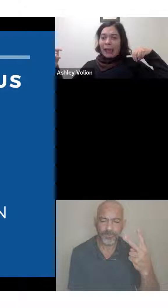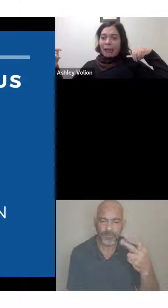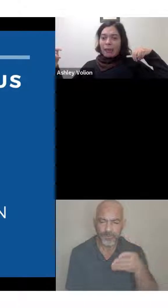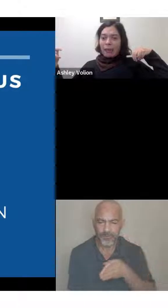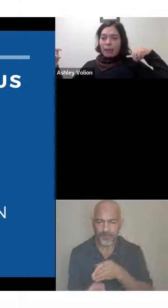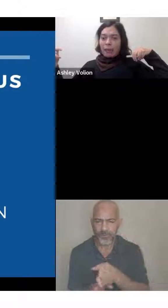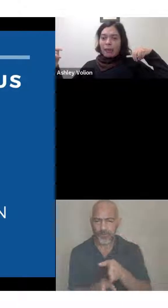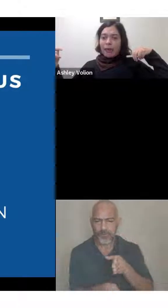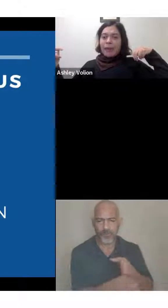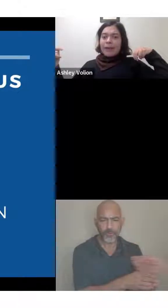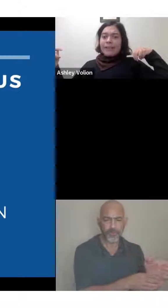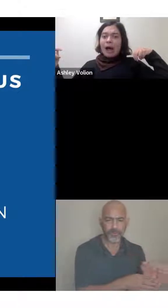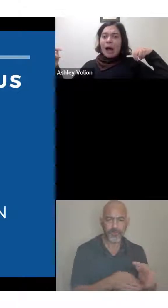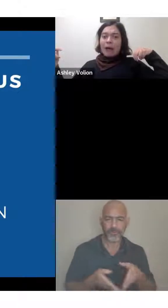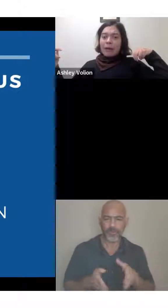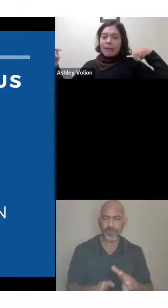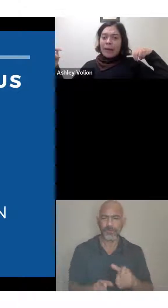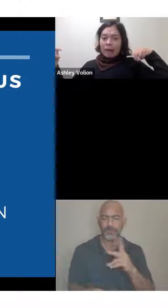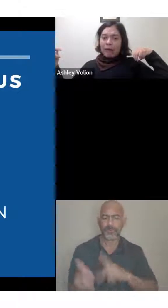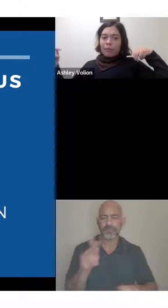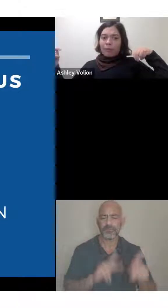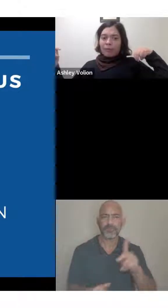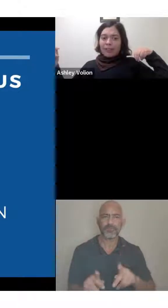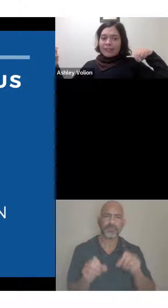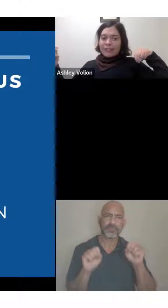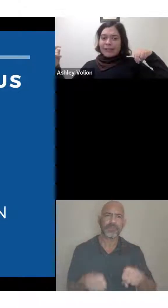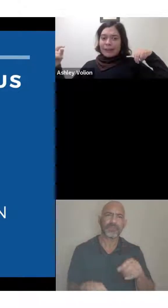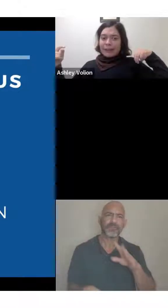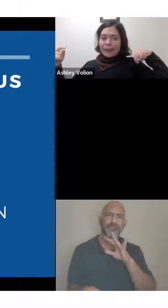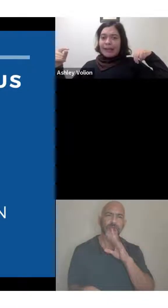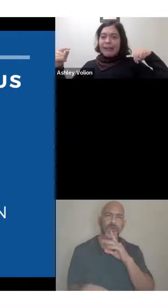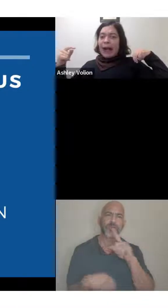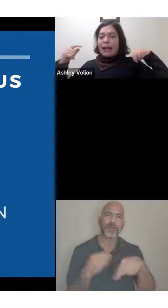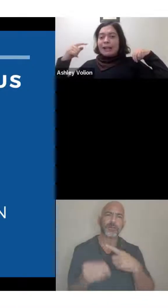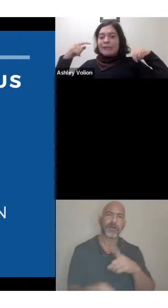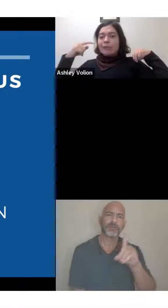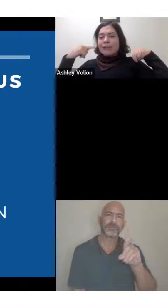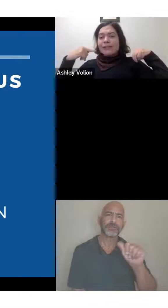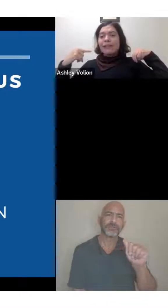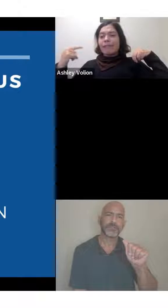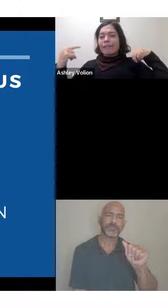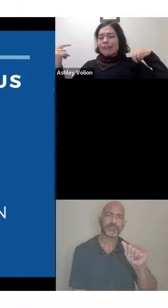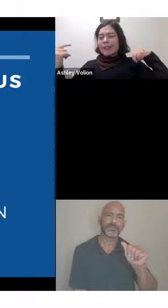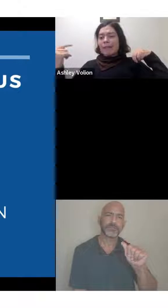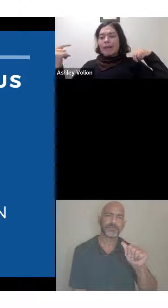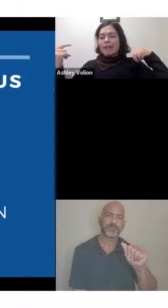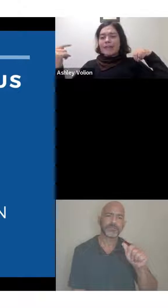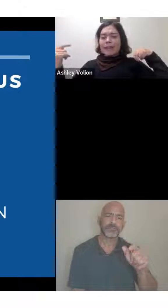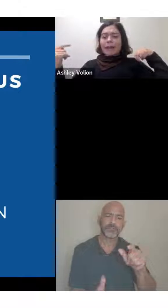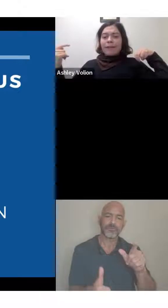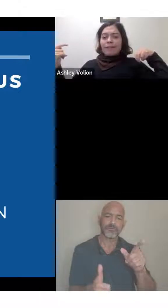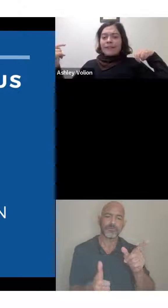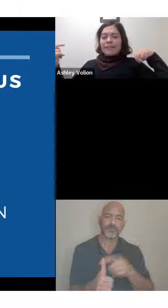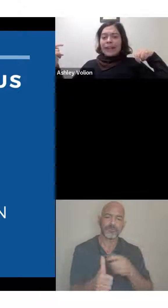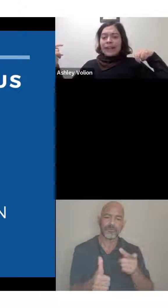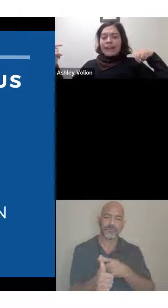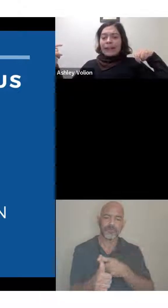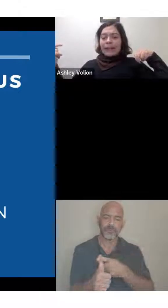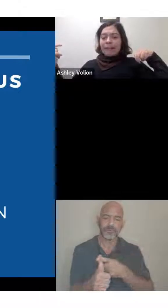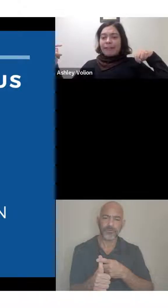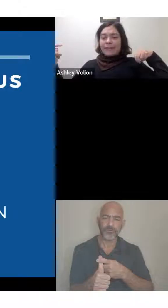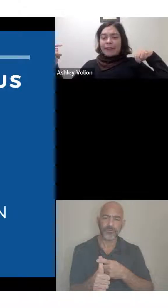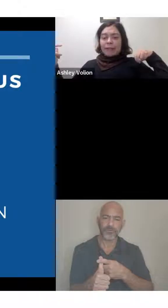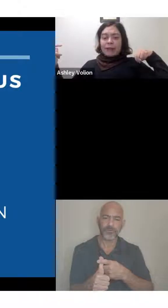that people can talk about disability. And that is person-first language versus